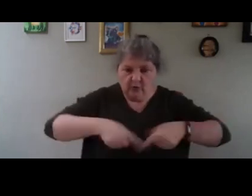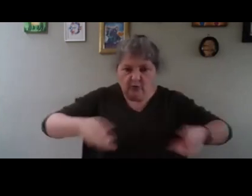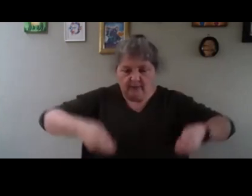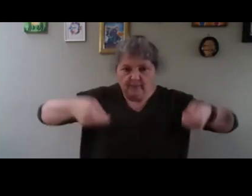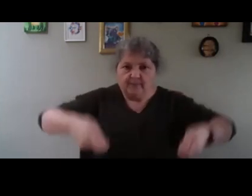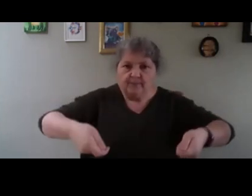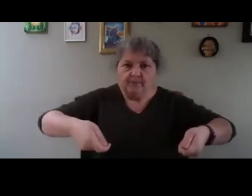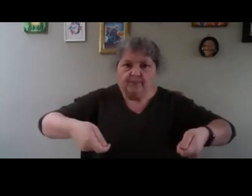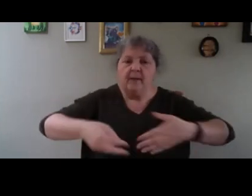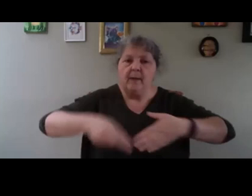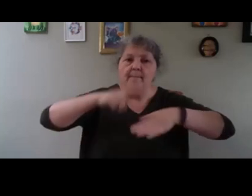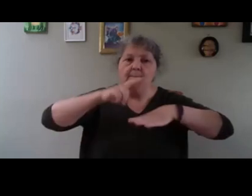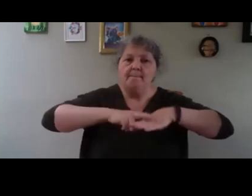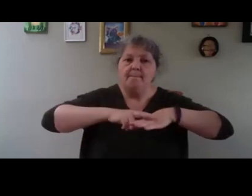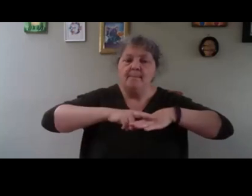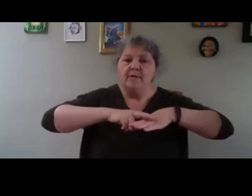much better